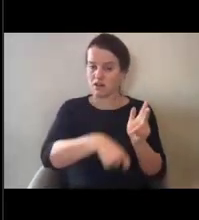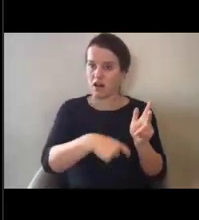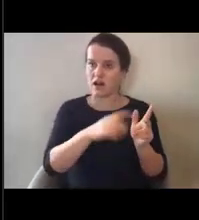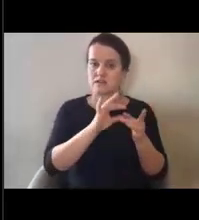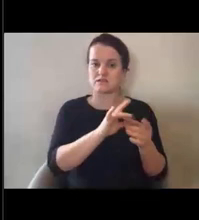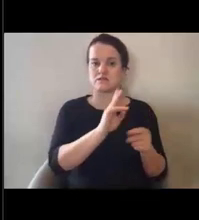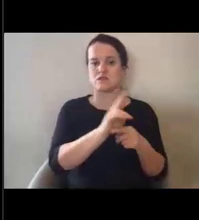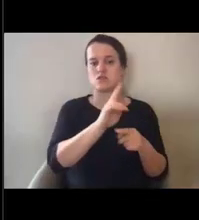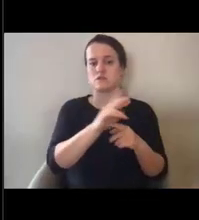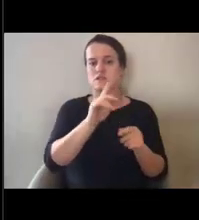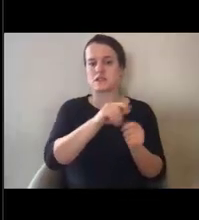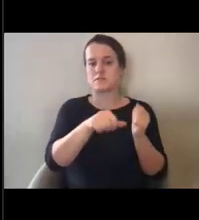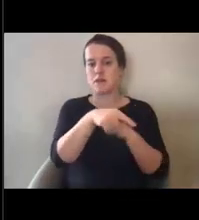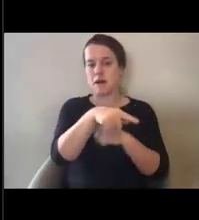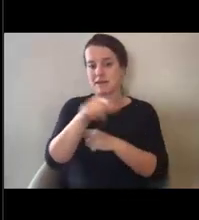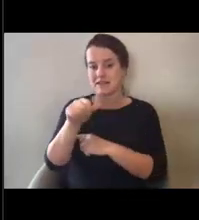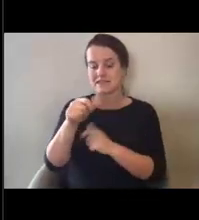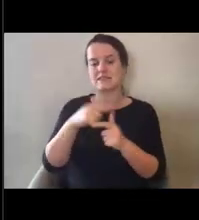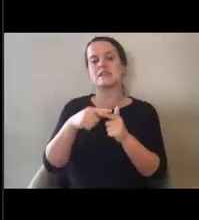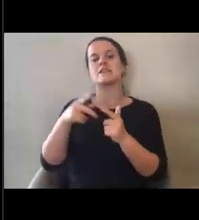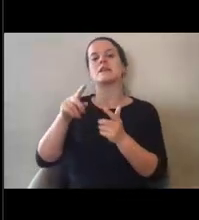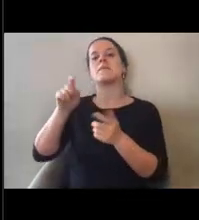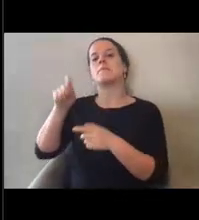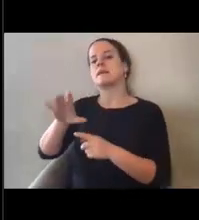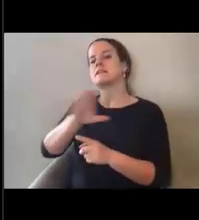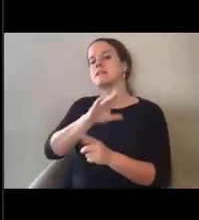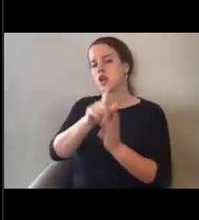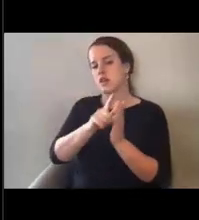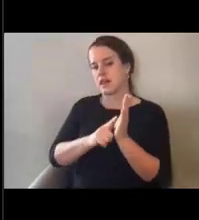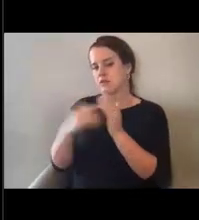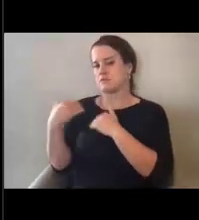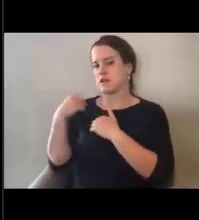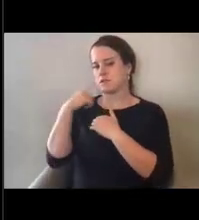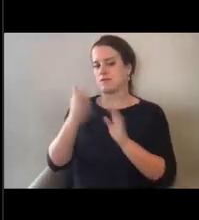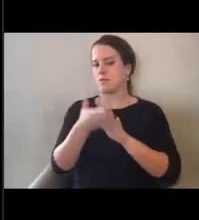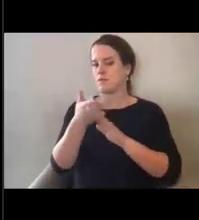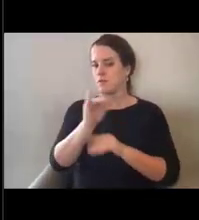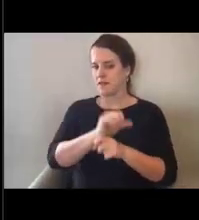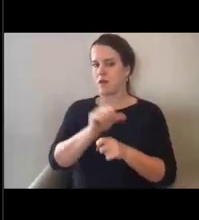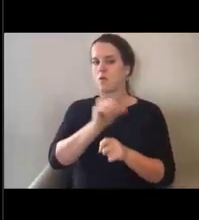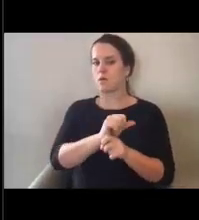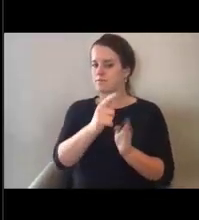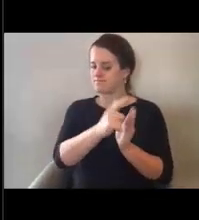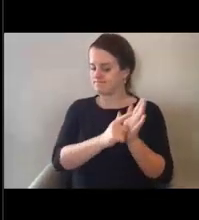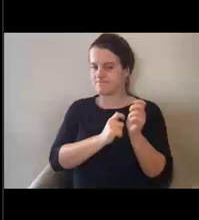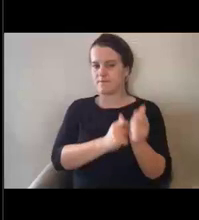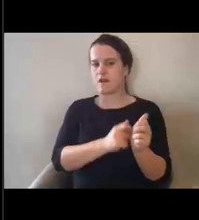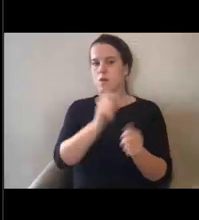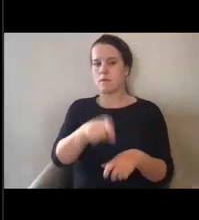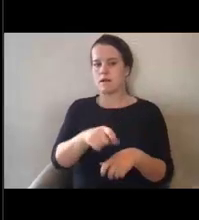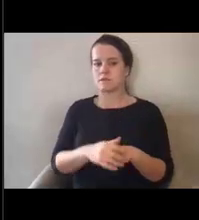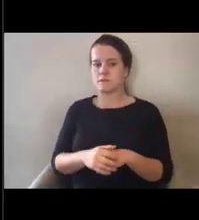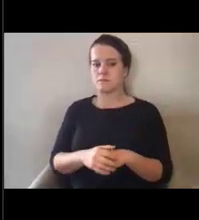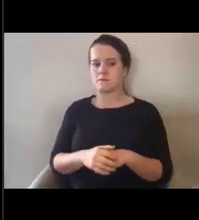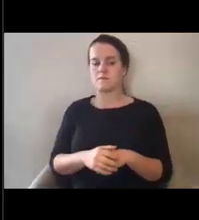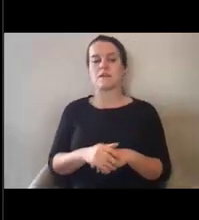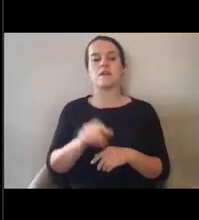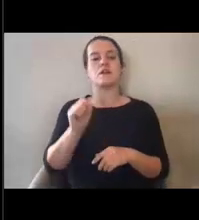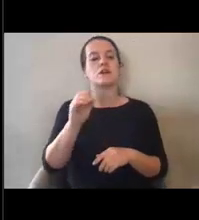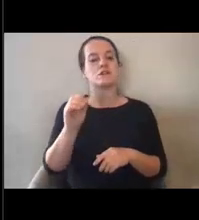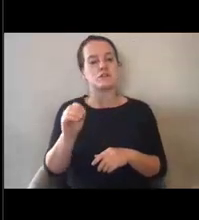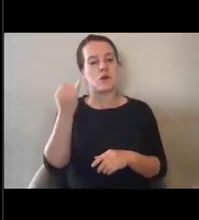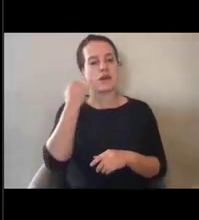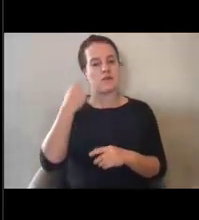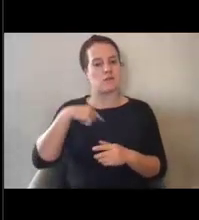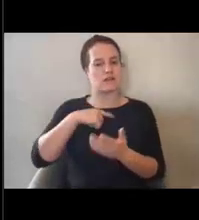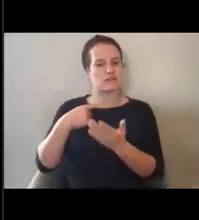public assistance, it must be their legal responsibility to perform that work. And so, you know, when we're talking about